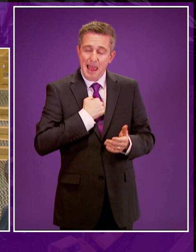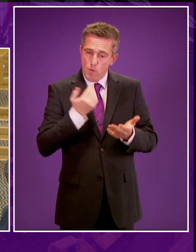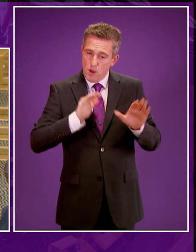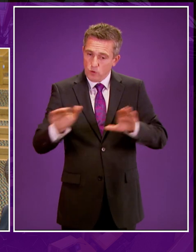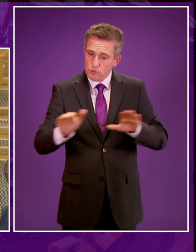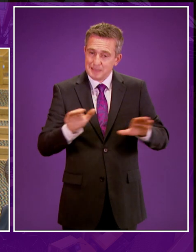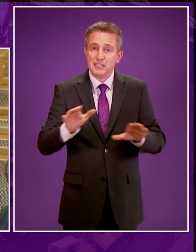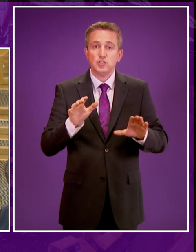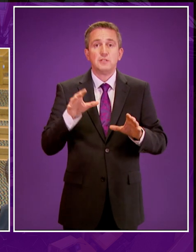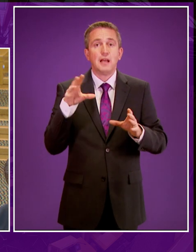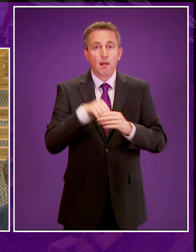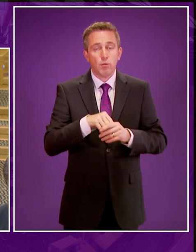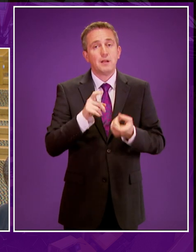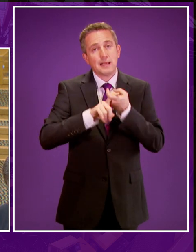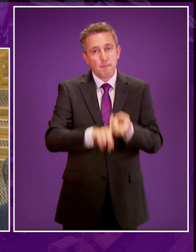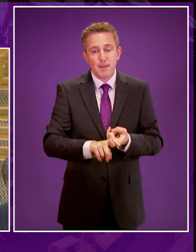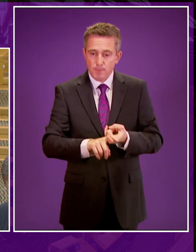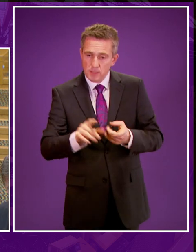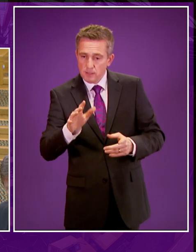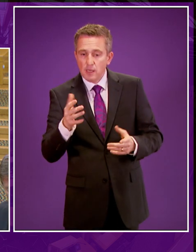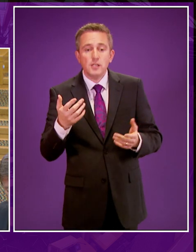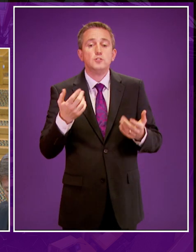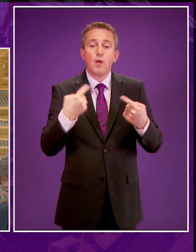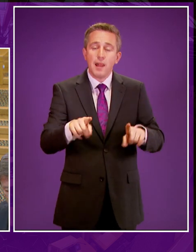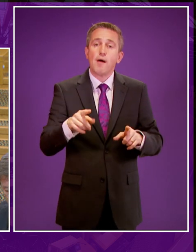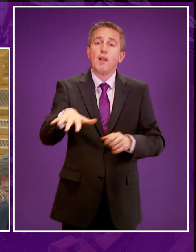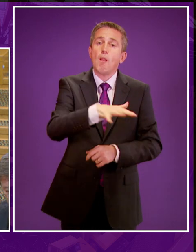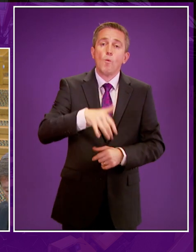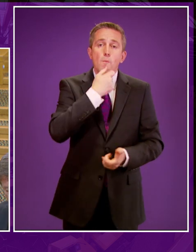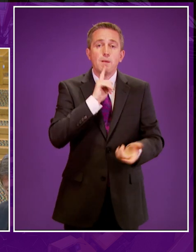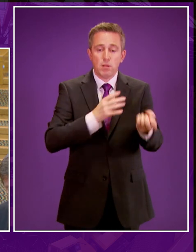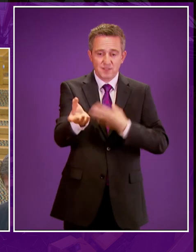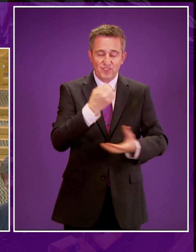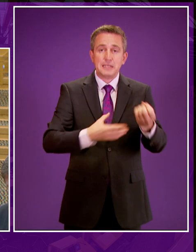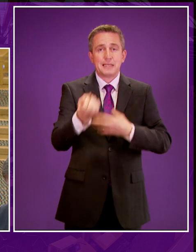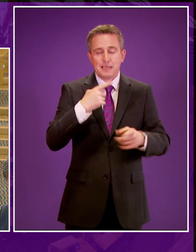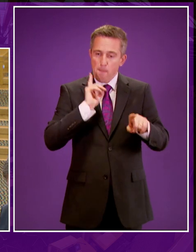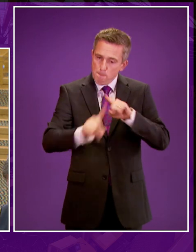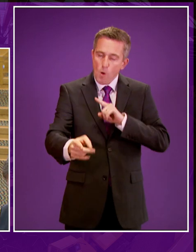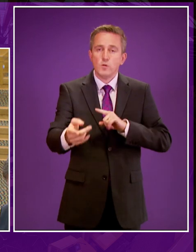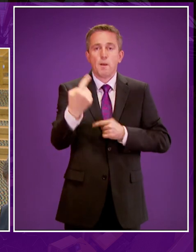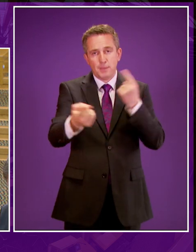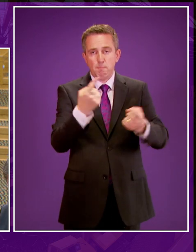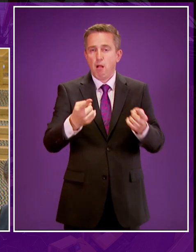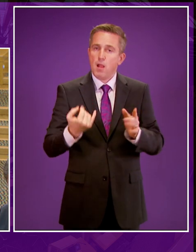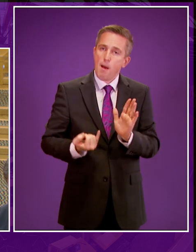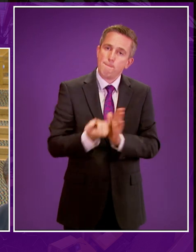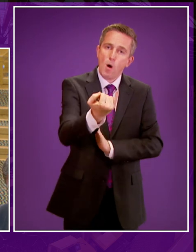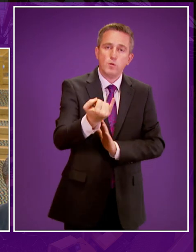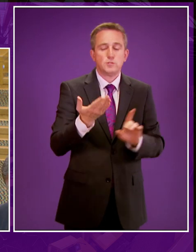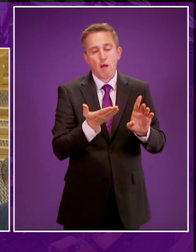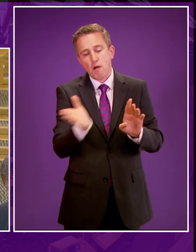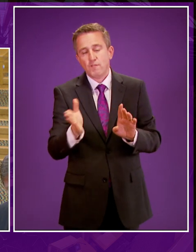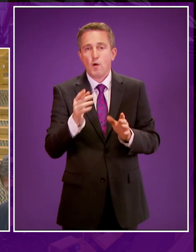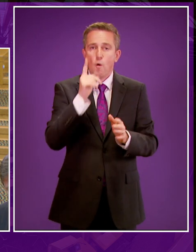our commitment to local communities participating in decisions that matter to them. The overwhelming majority of respondents were opposed to the development of an unconventional oil and gas